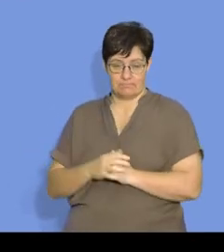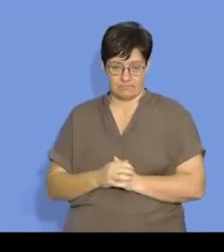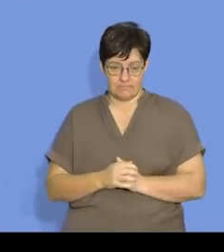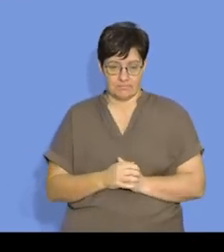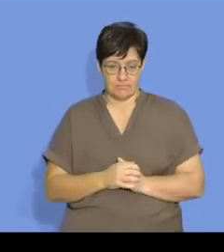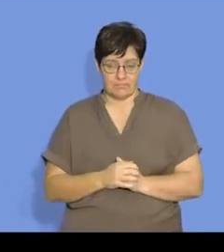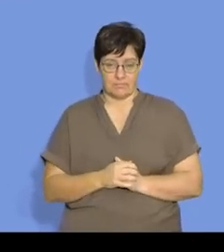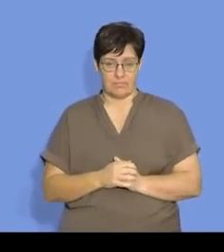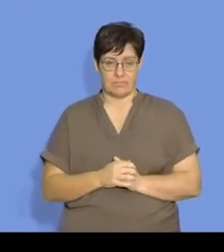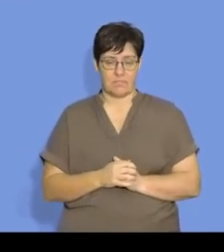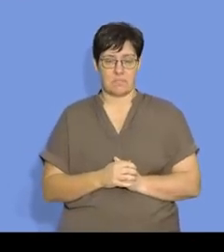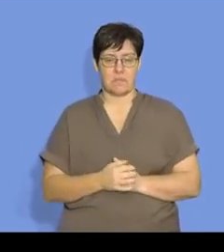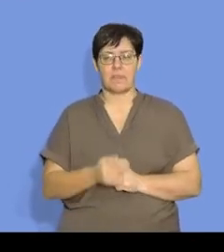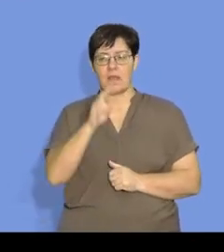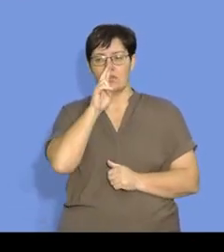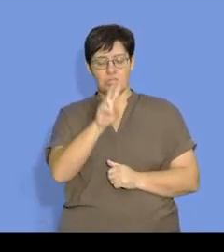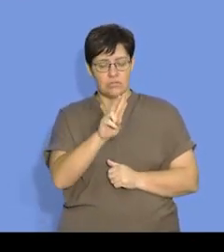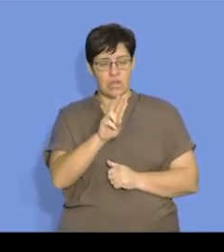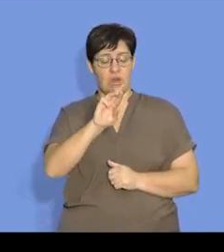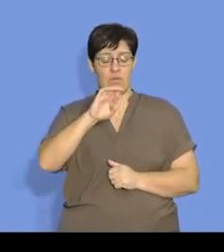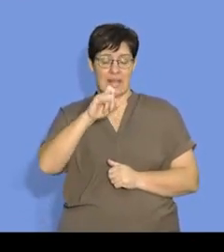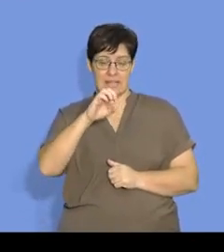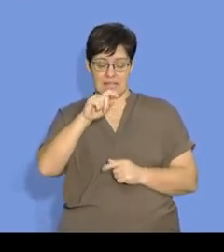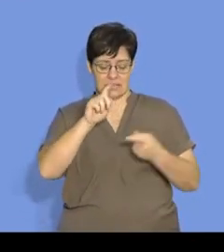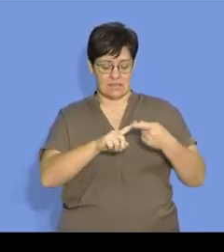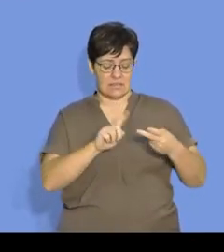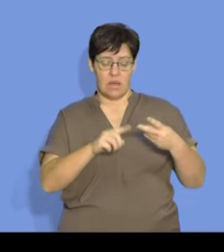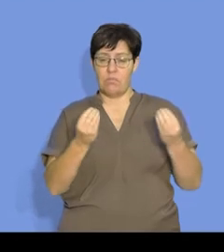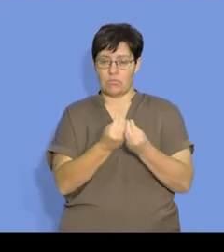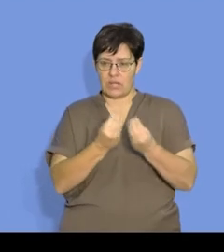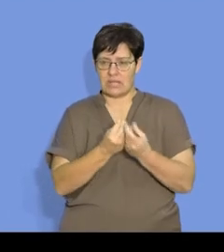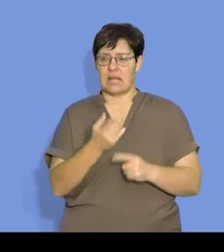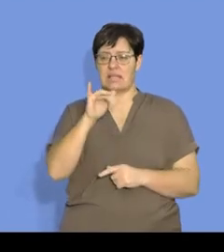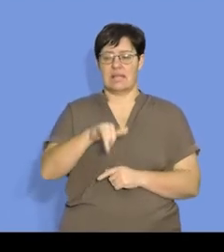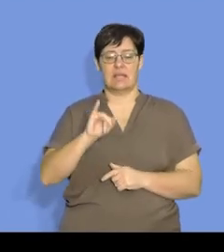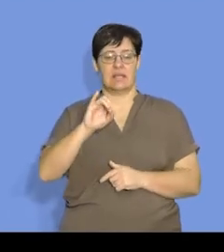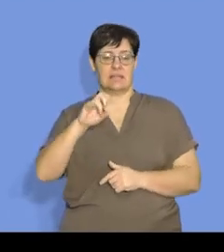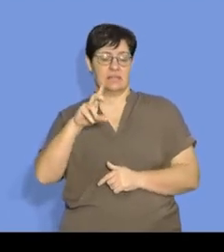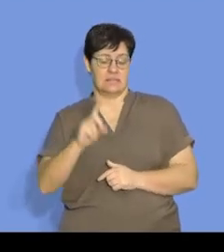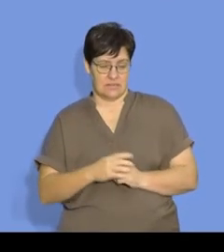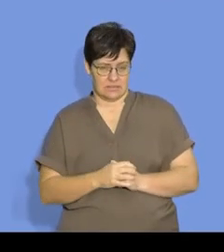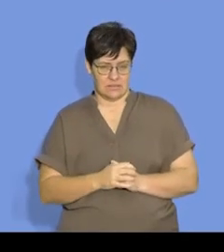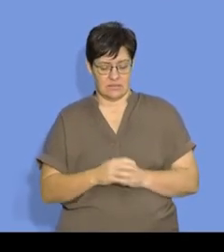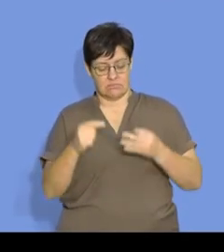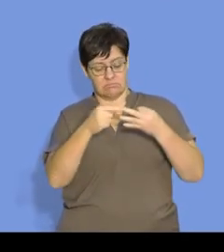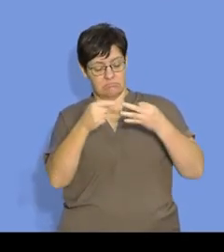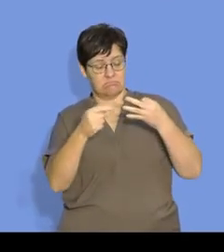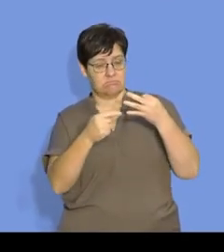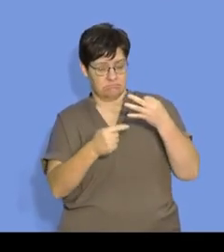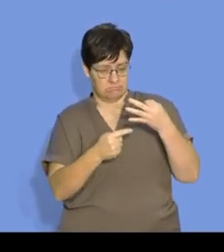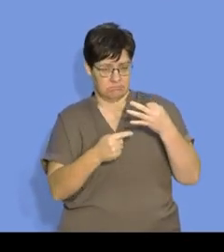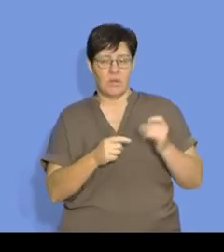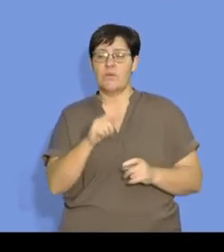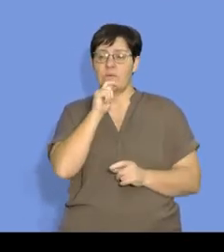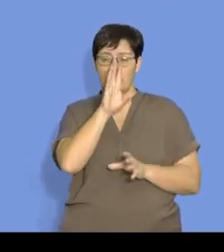So as I said, we will look at reactants, products, and healed, and these words or terms will be